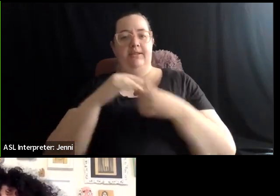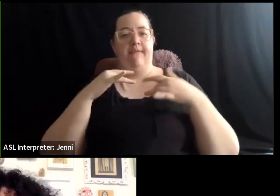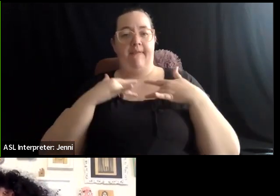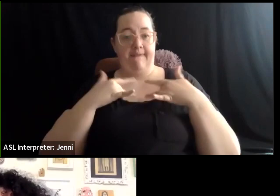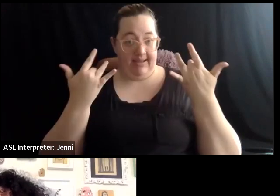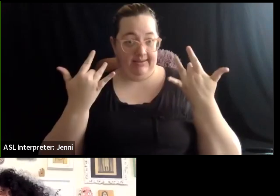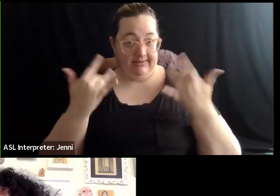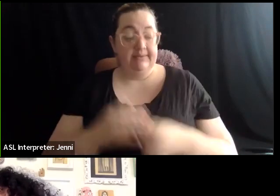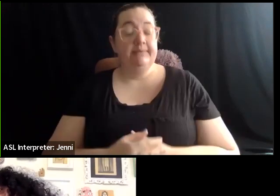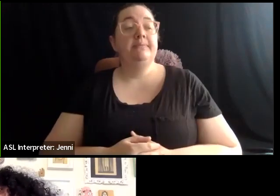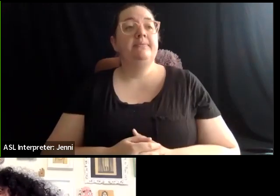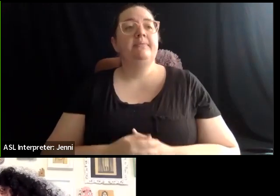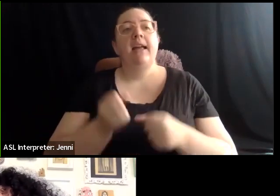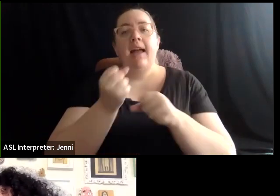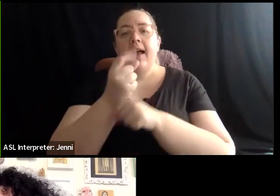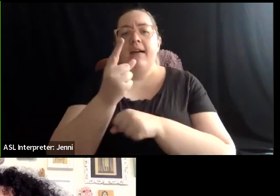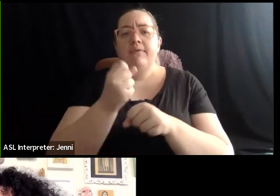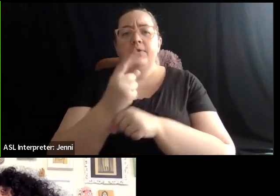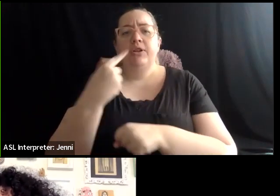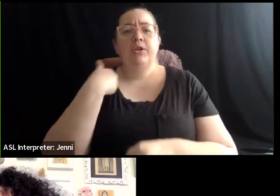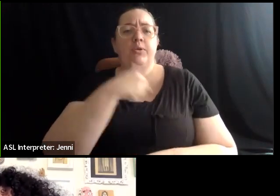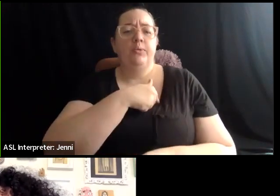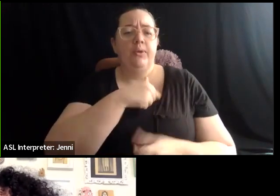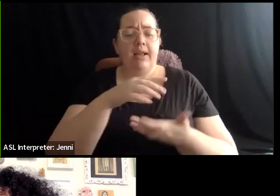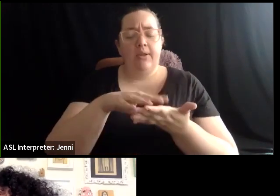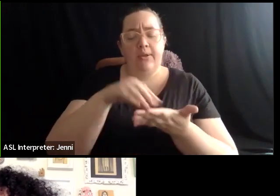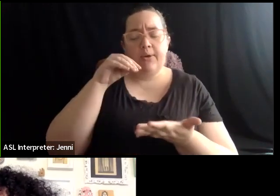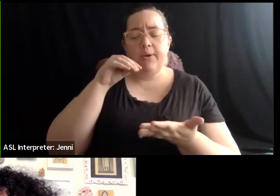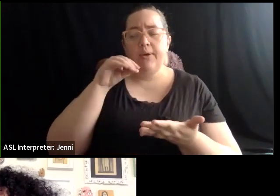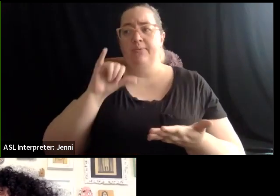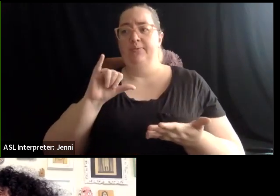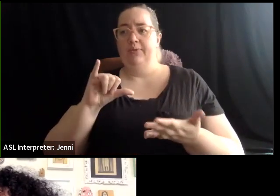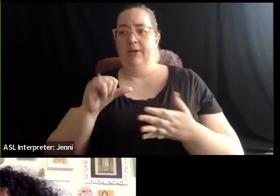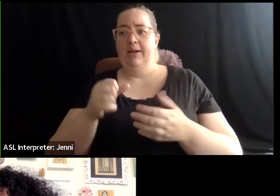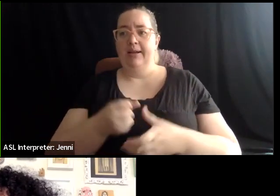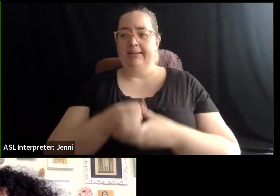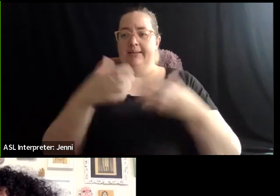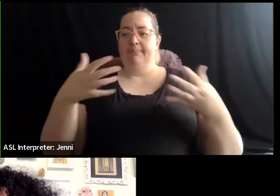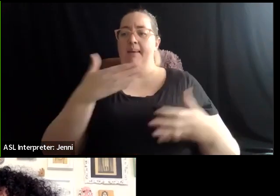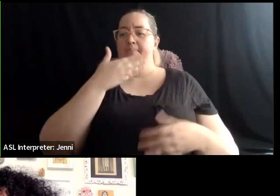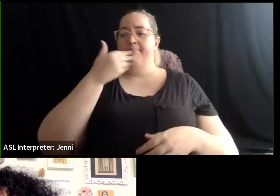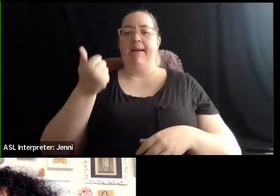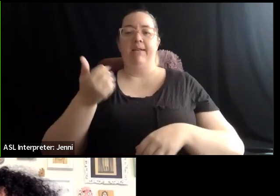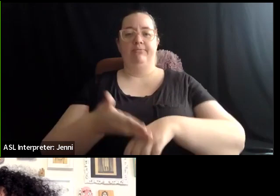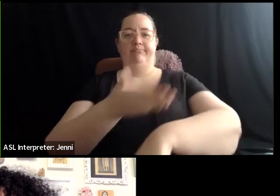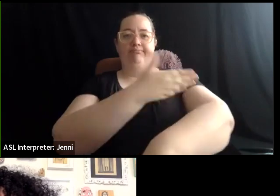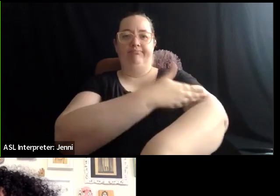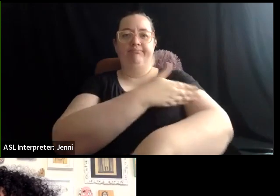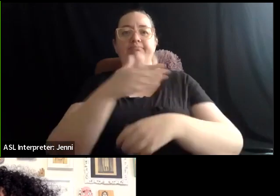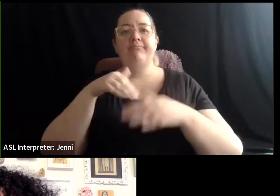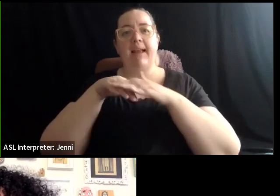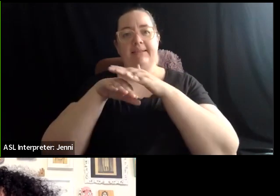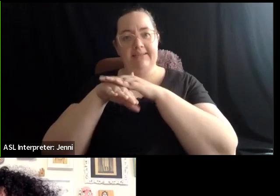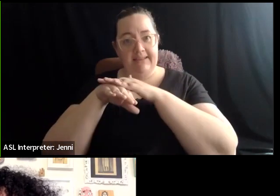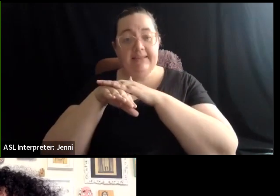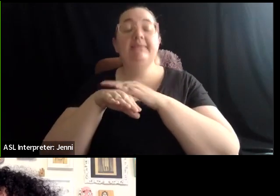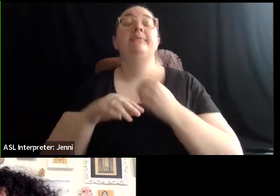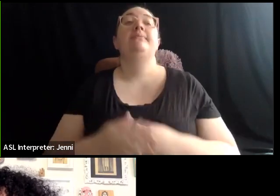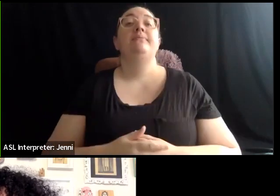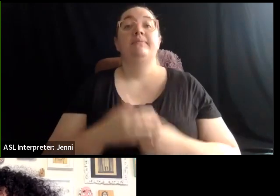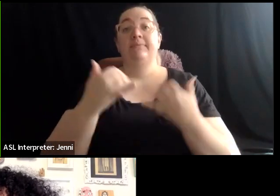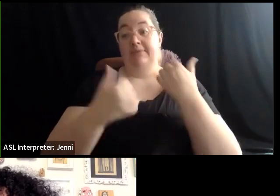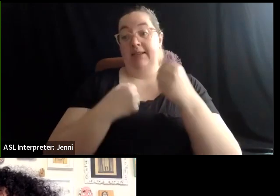And each year we learn more about how we can expand this access. This year, all keynotes will include